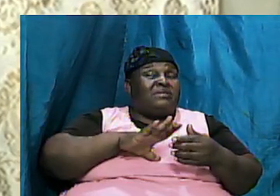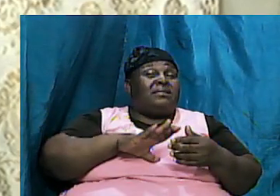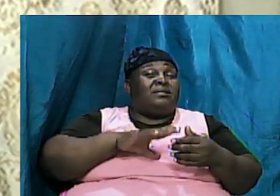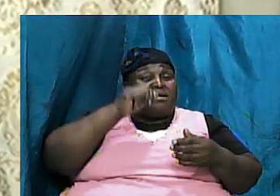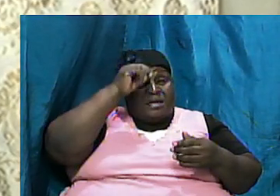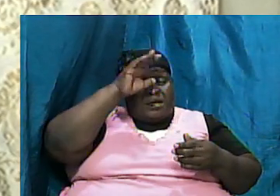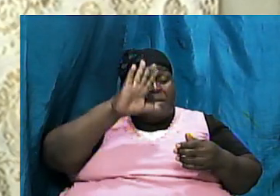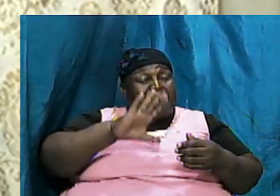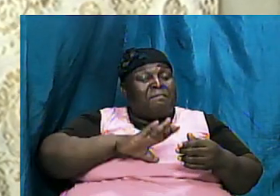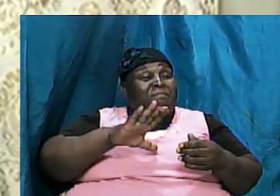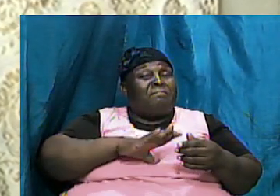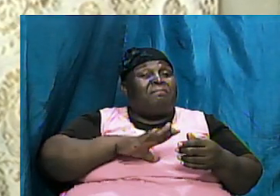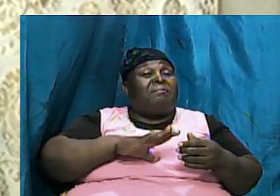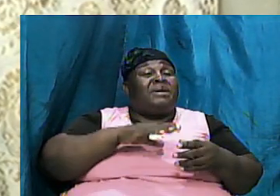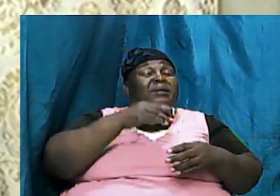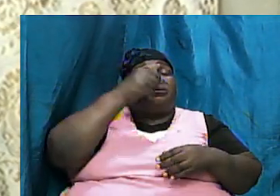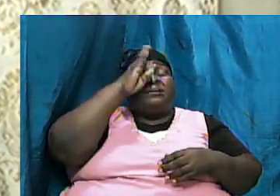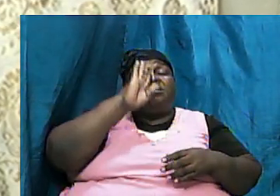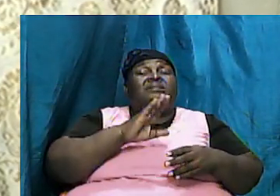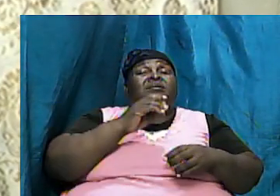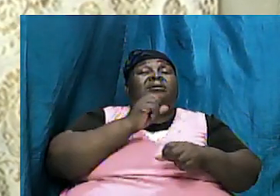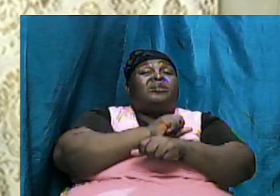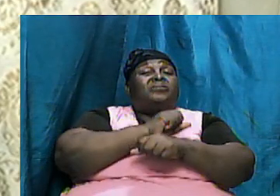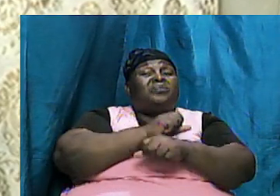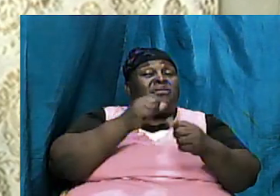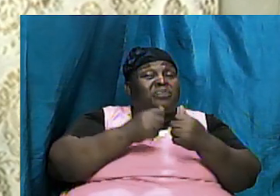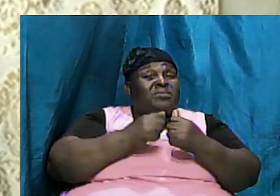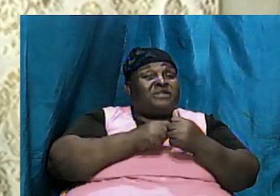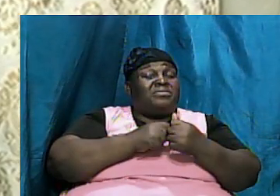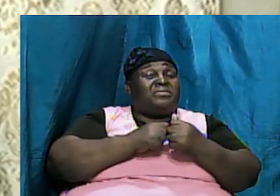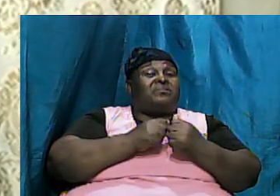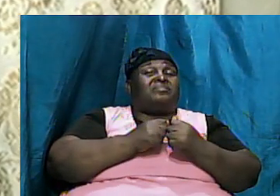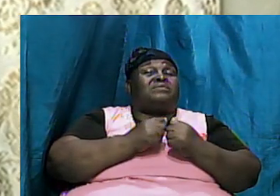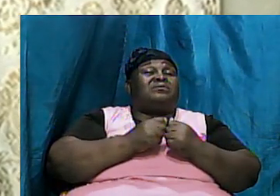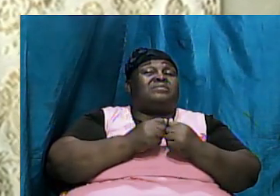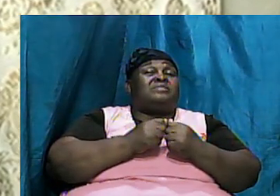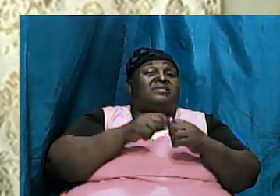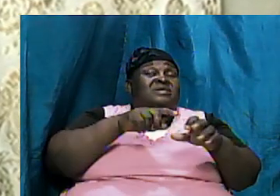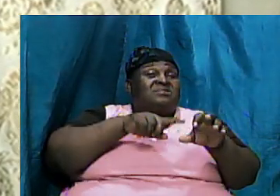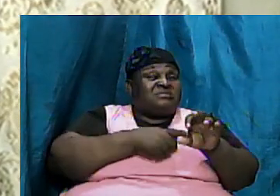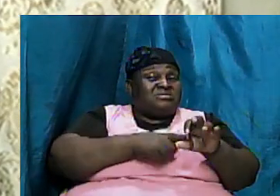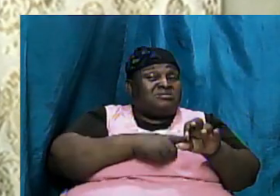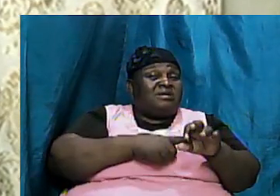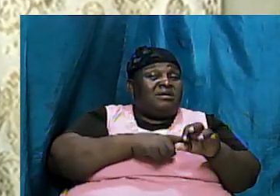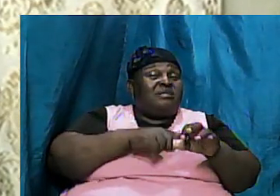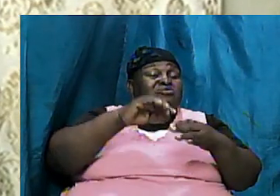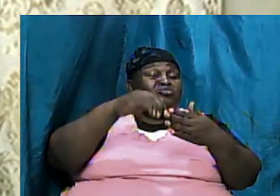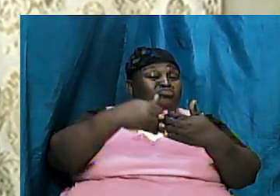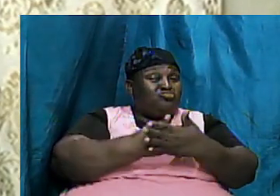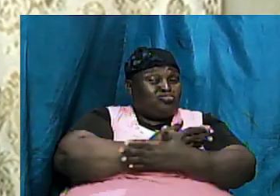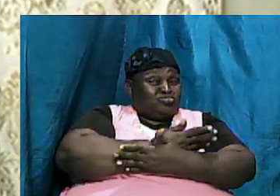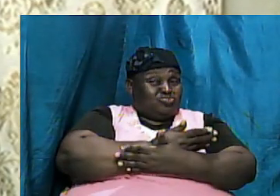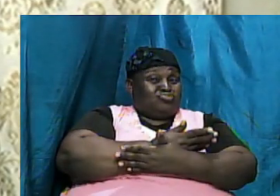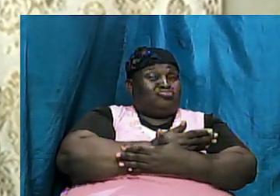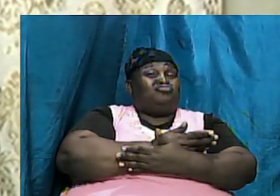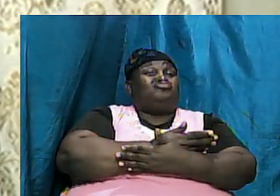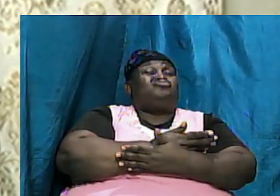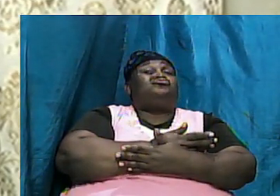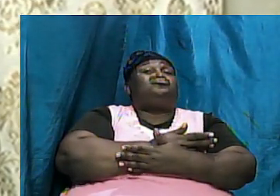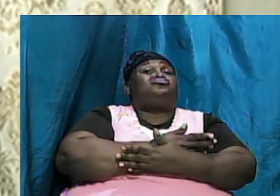man that God worked with and was going to start a new start afresh